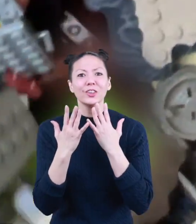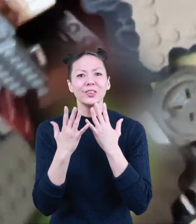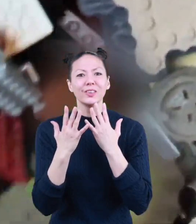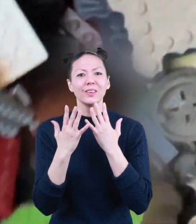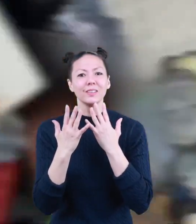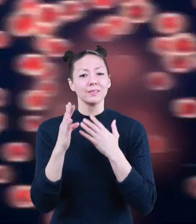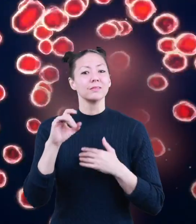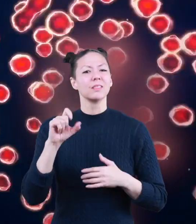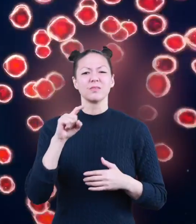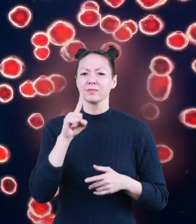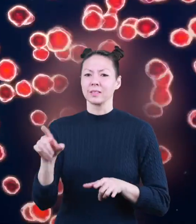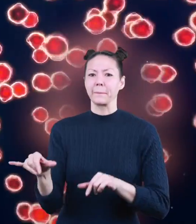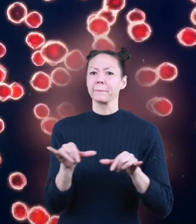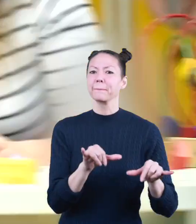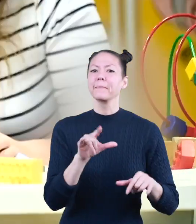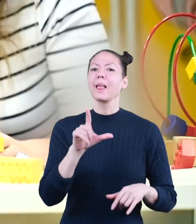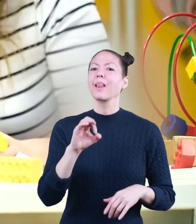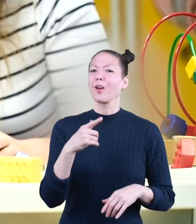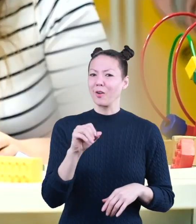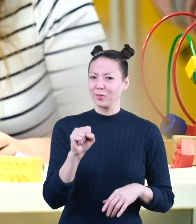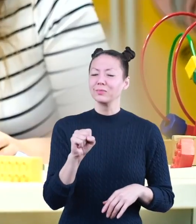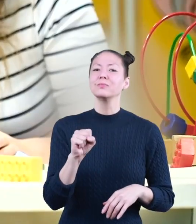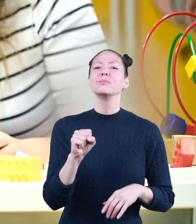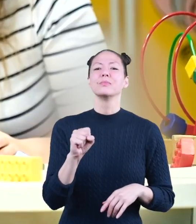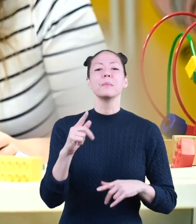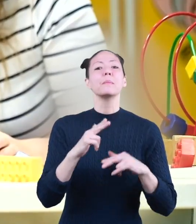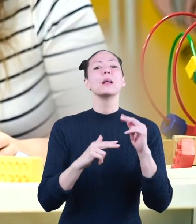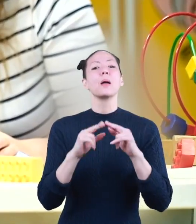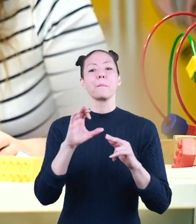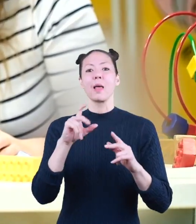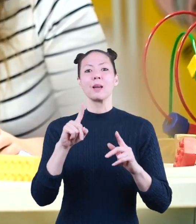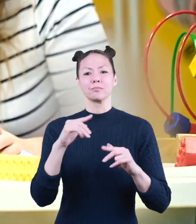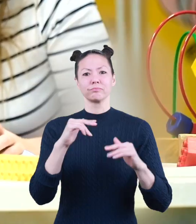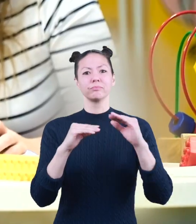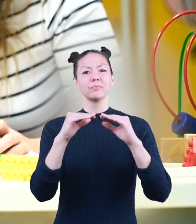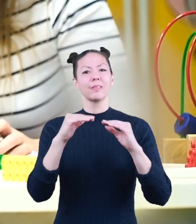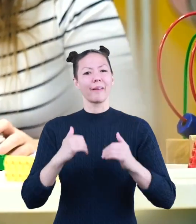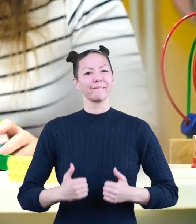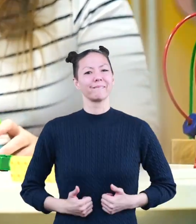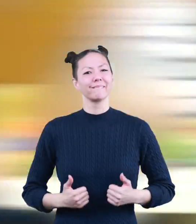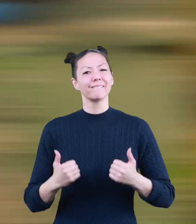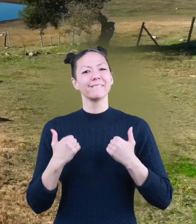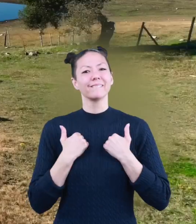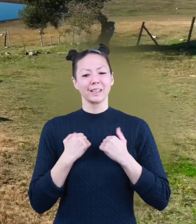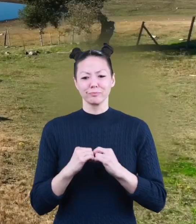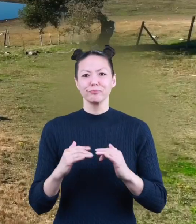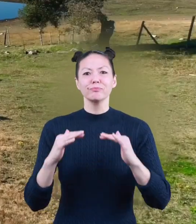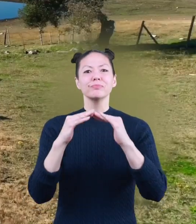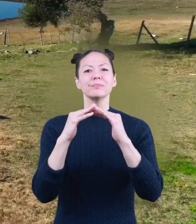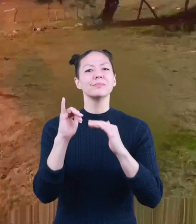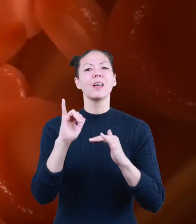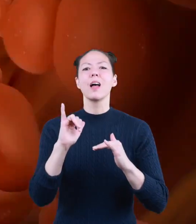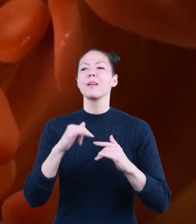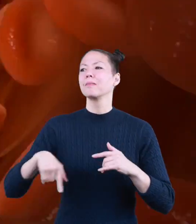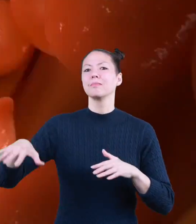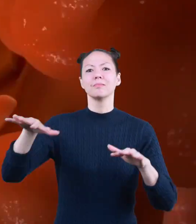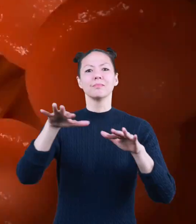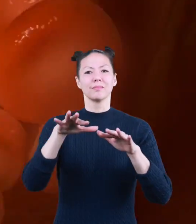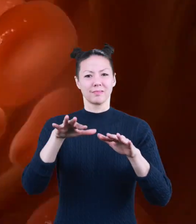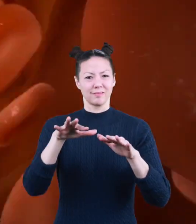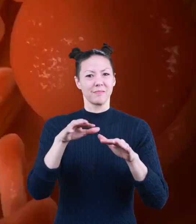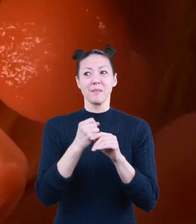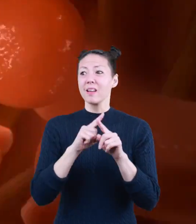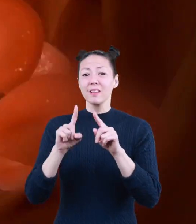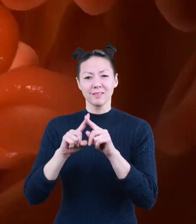and colors. Cells are like Legos. They are the building blocks of life. In fact, all living